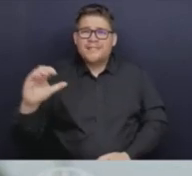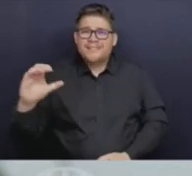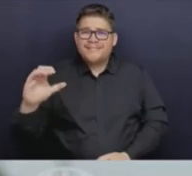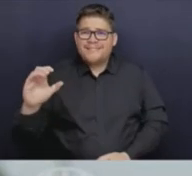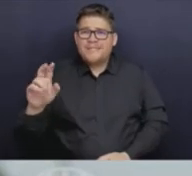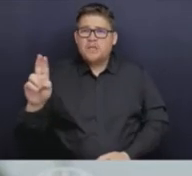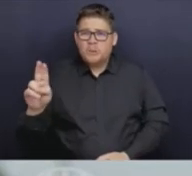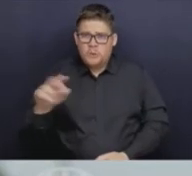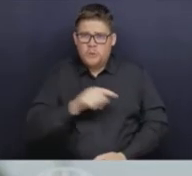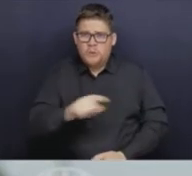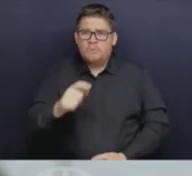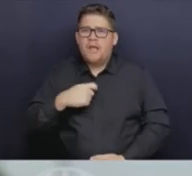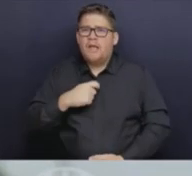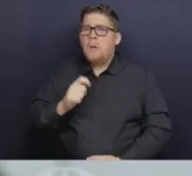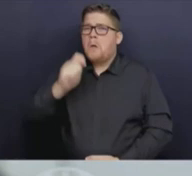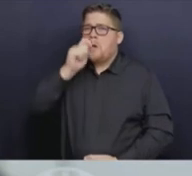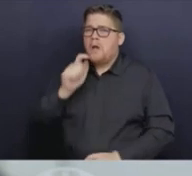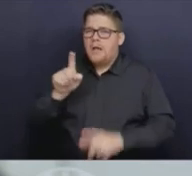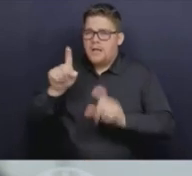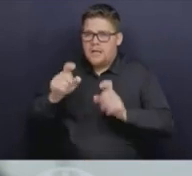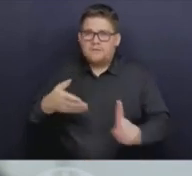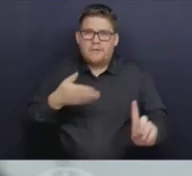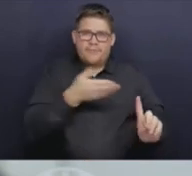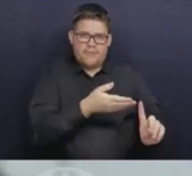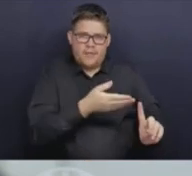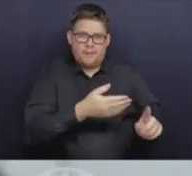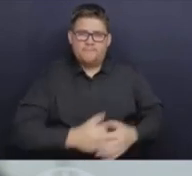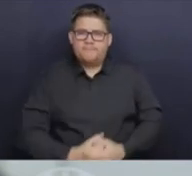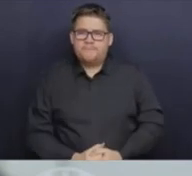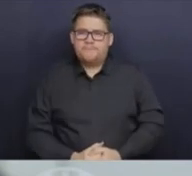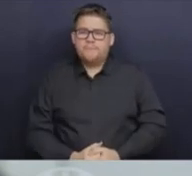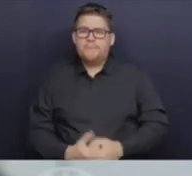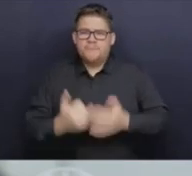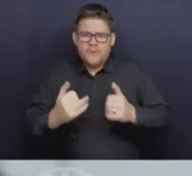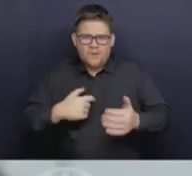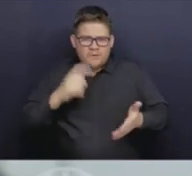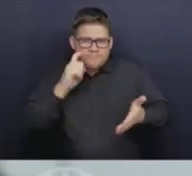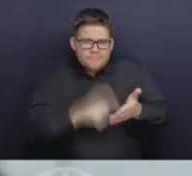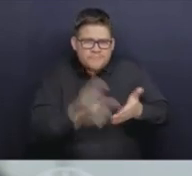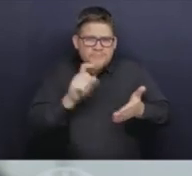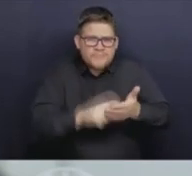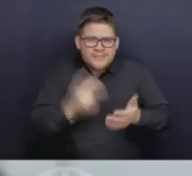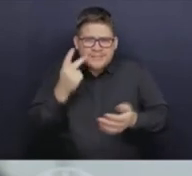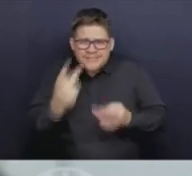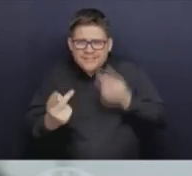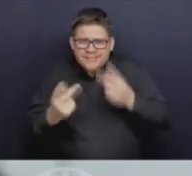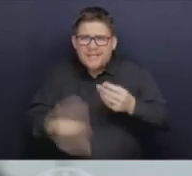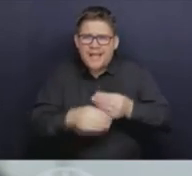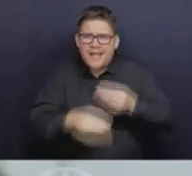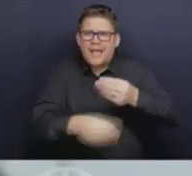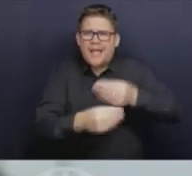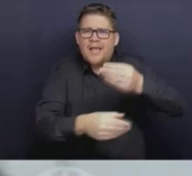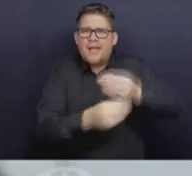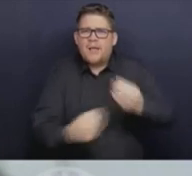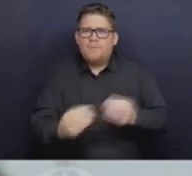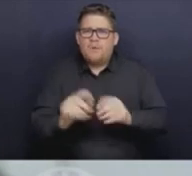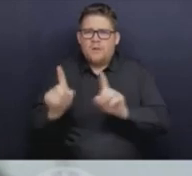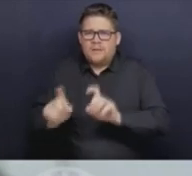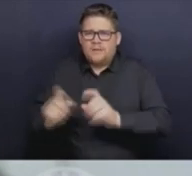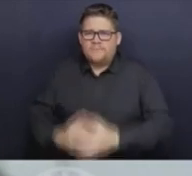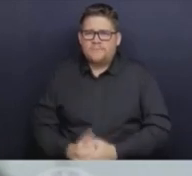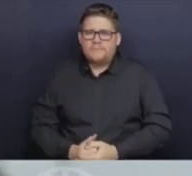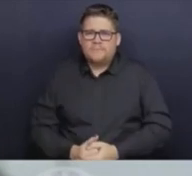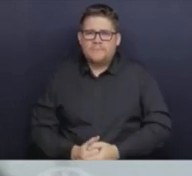respiratory virus. But we've now added this year more information on people in hospital with